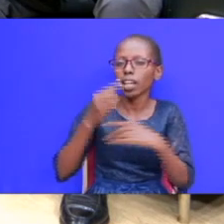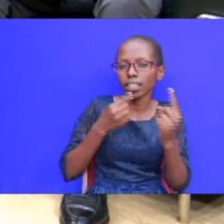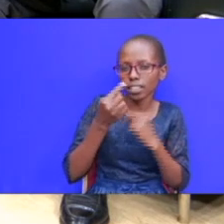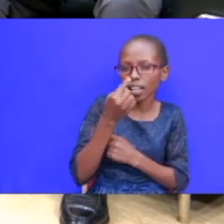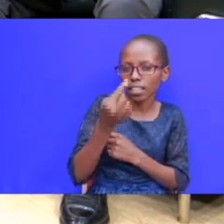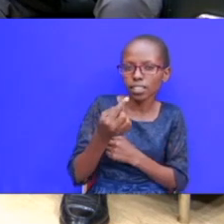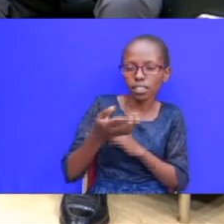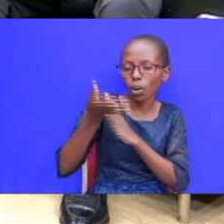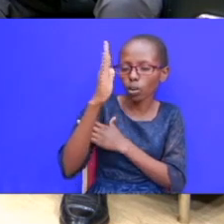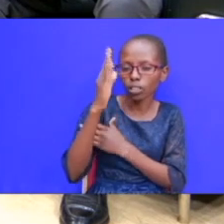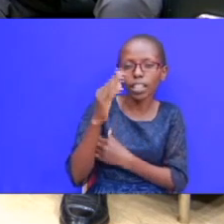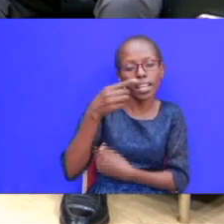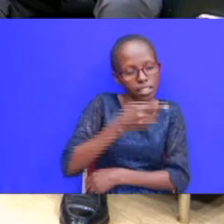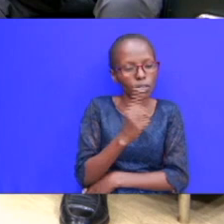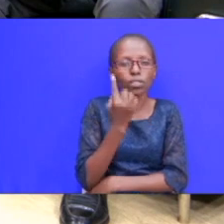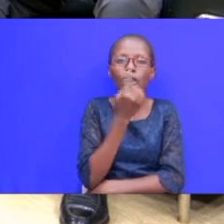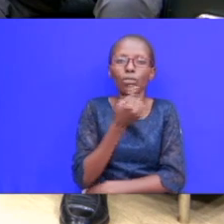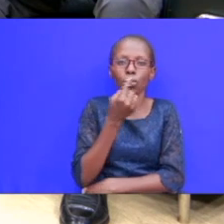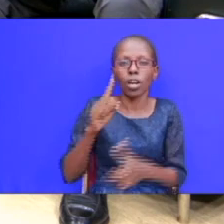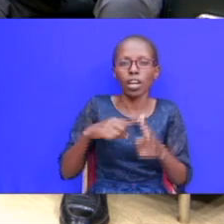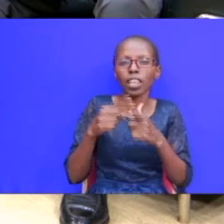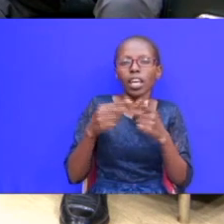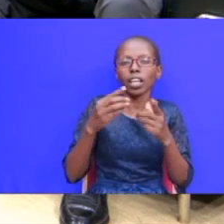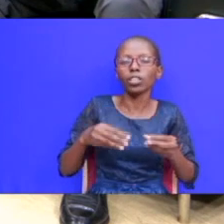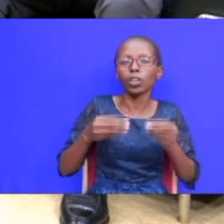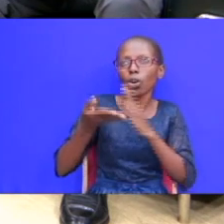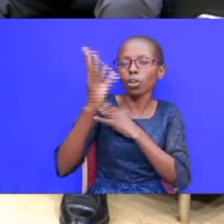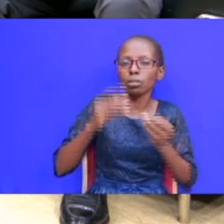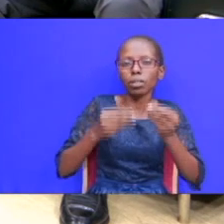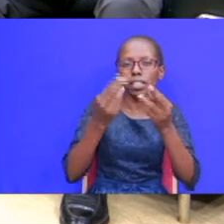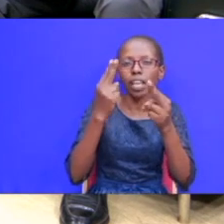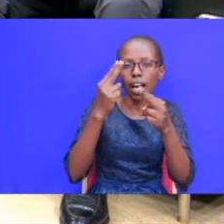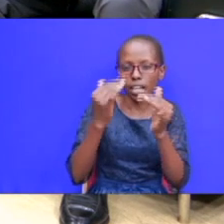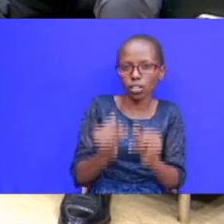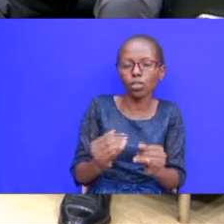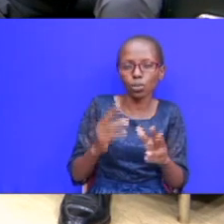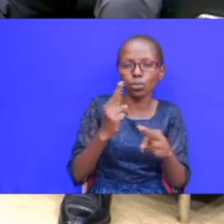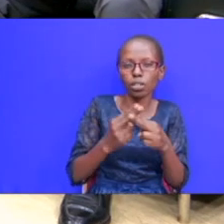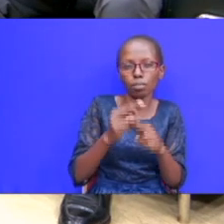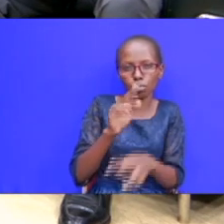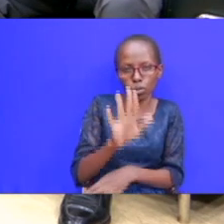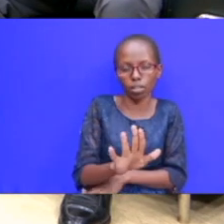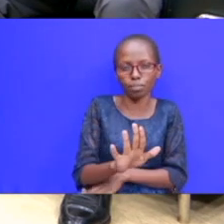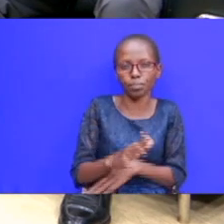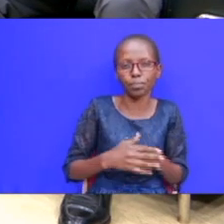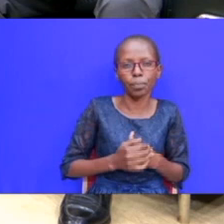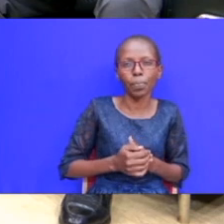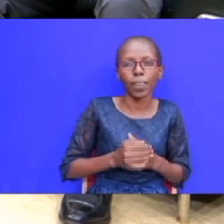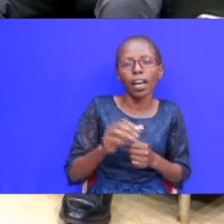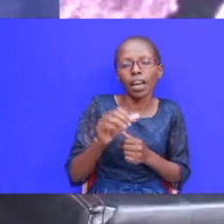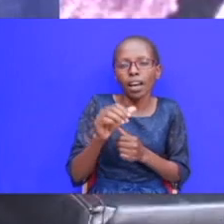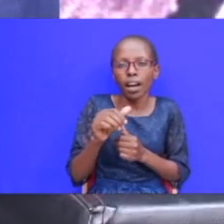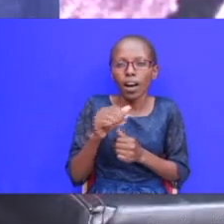he really is and that is now when god brings a new name to him thank you very much amen mother mcgok yes anything to add to that so that